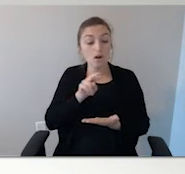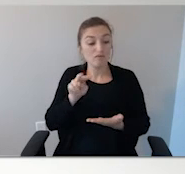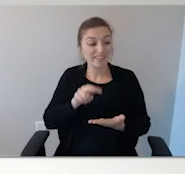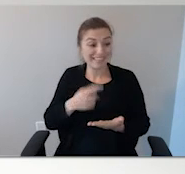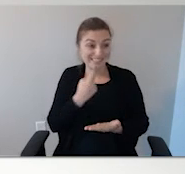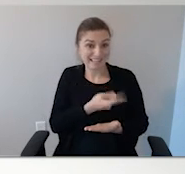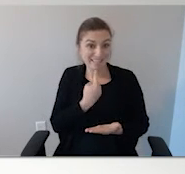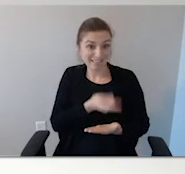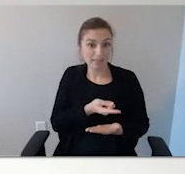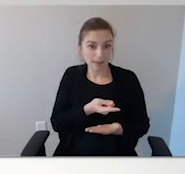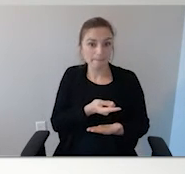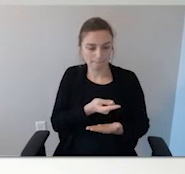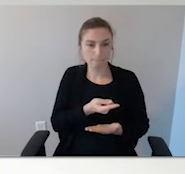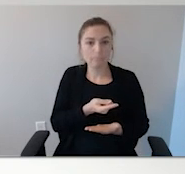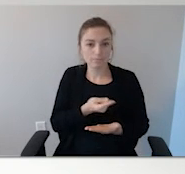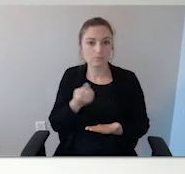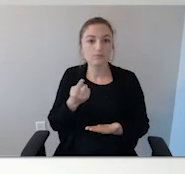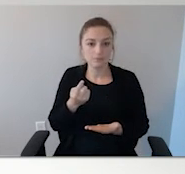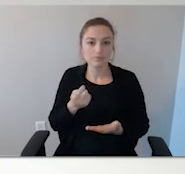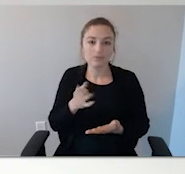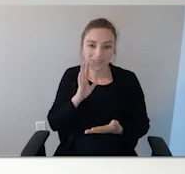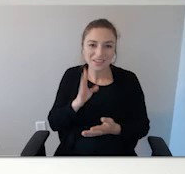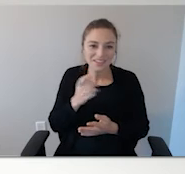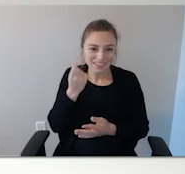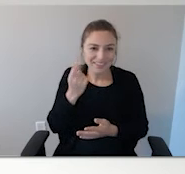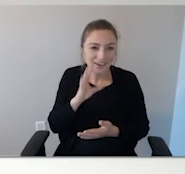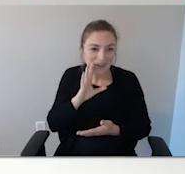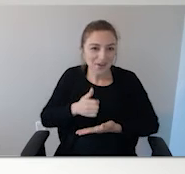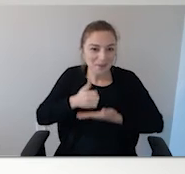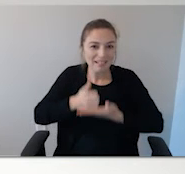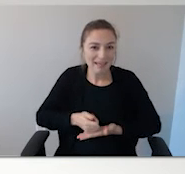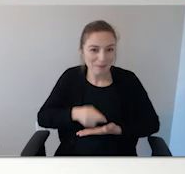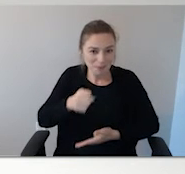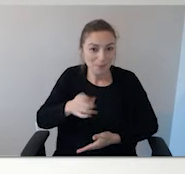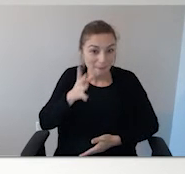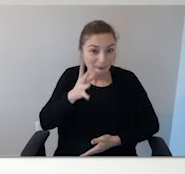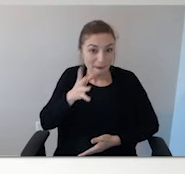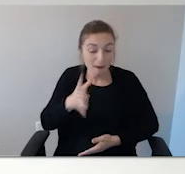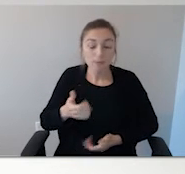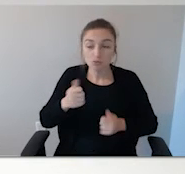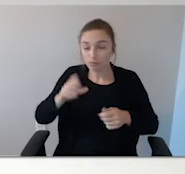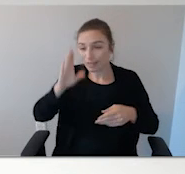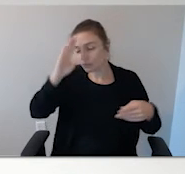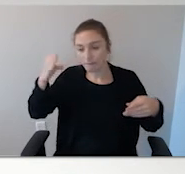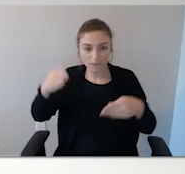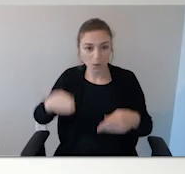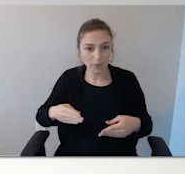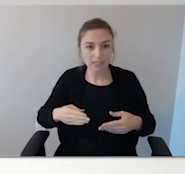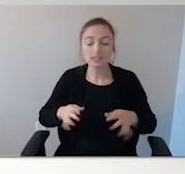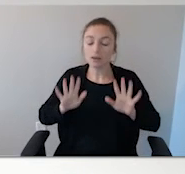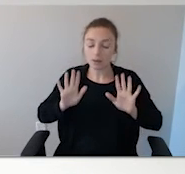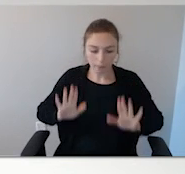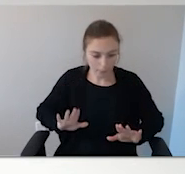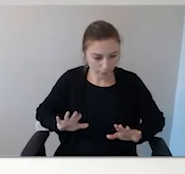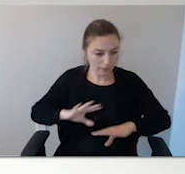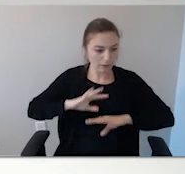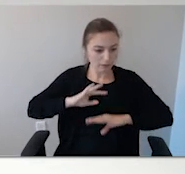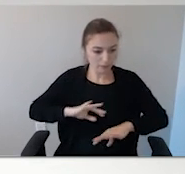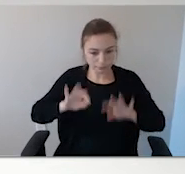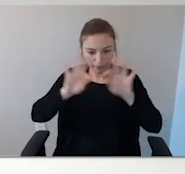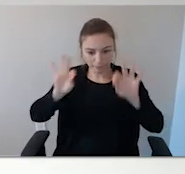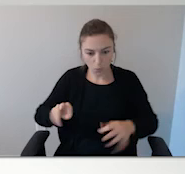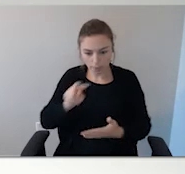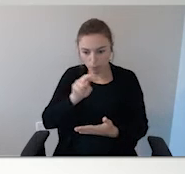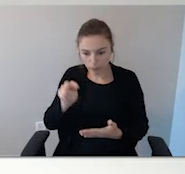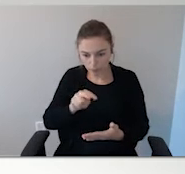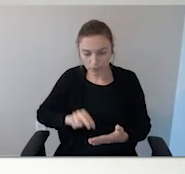And that helps keep us moms focused as I've been a basket case when my son has wandered. And that's just how it is. I'm